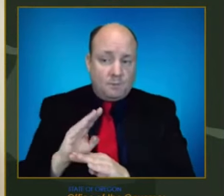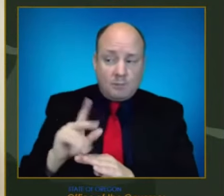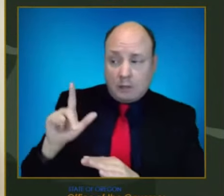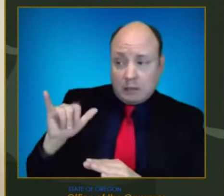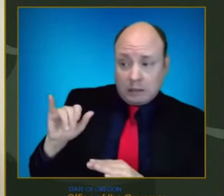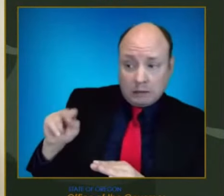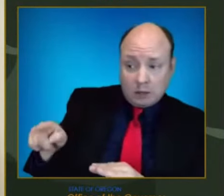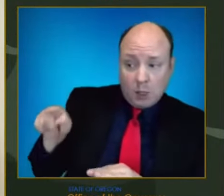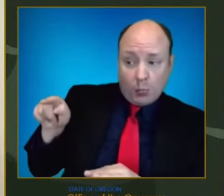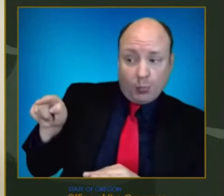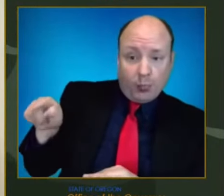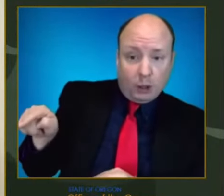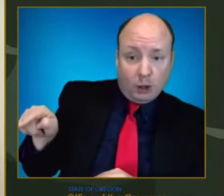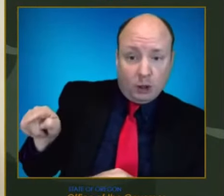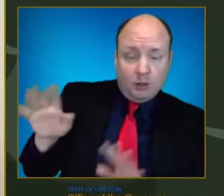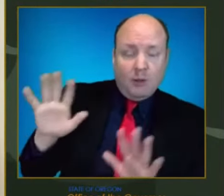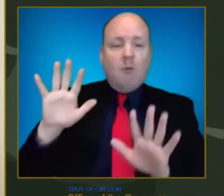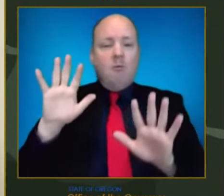Yes.